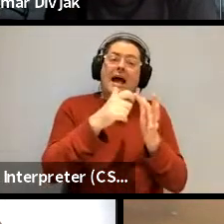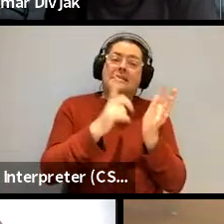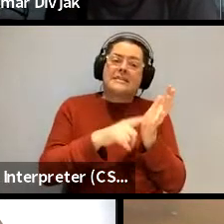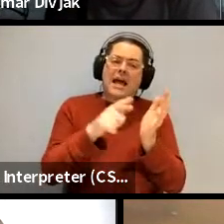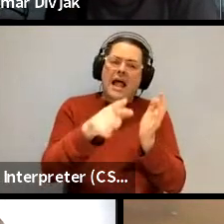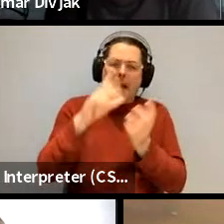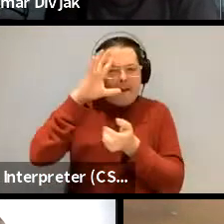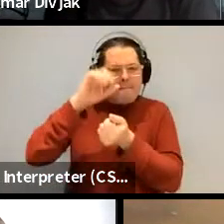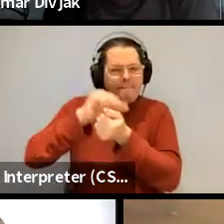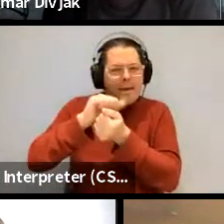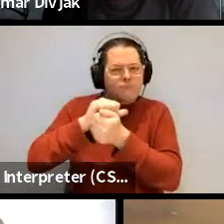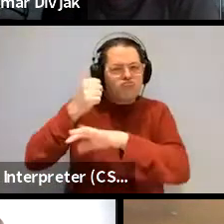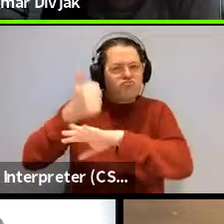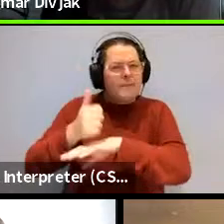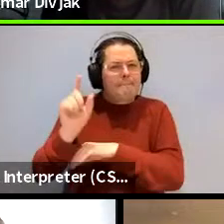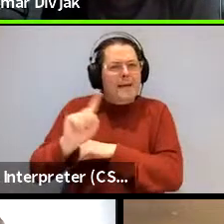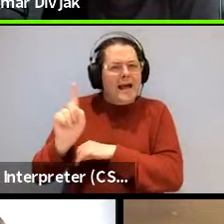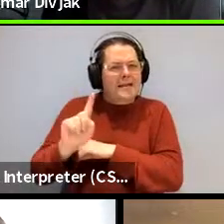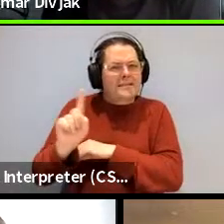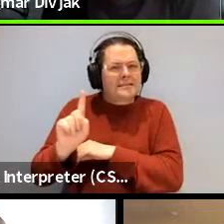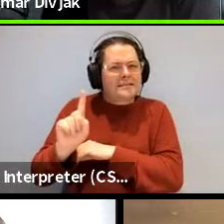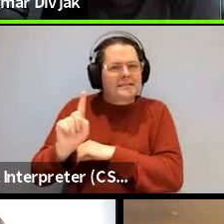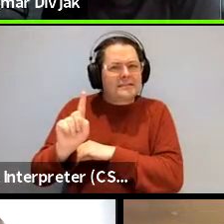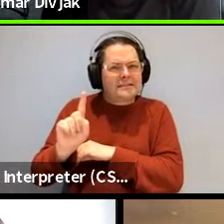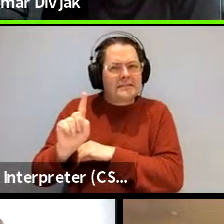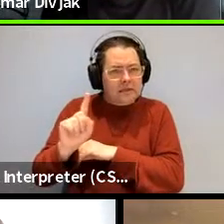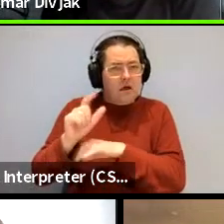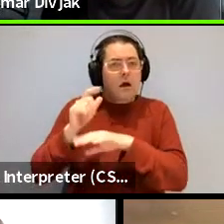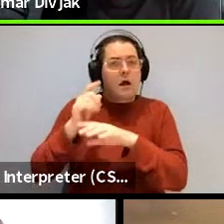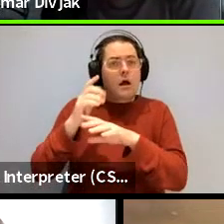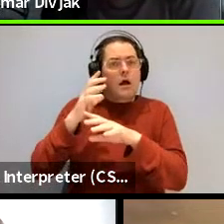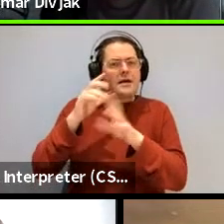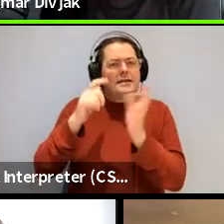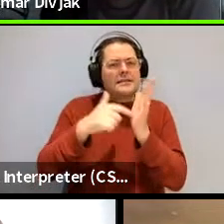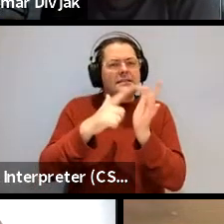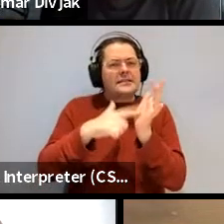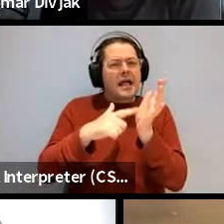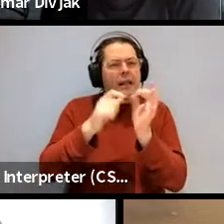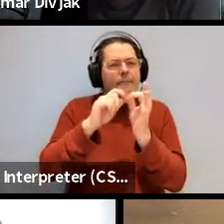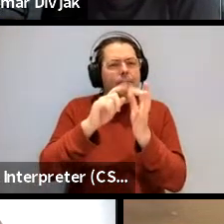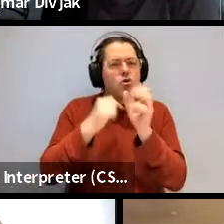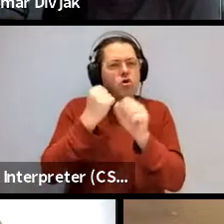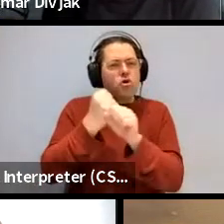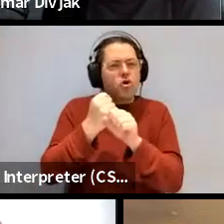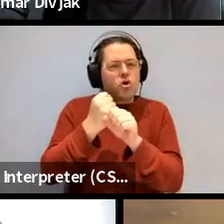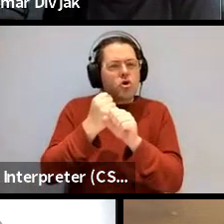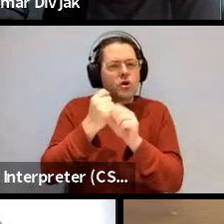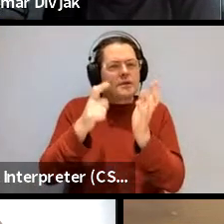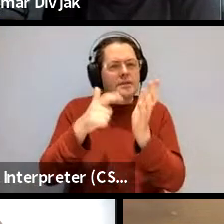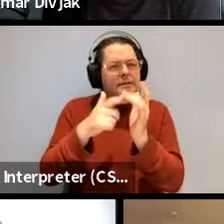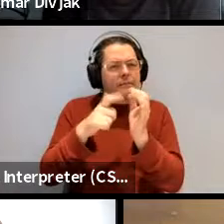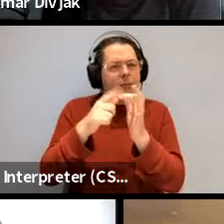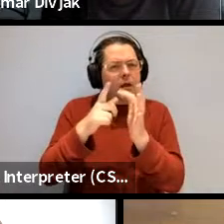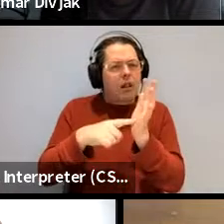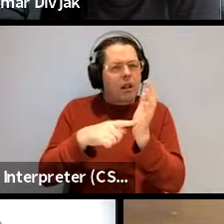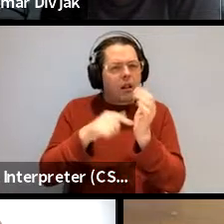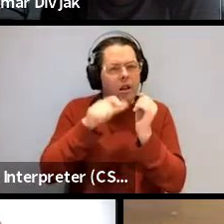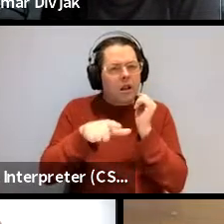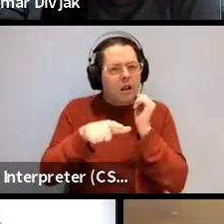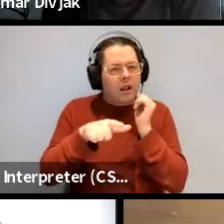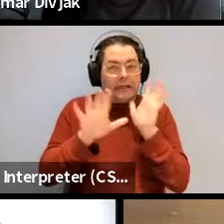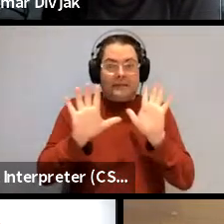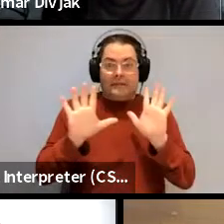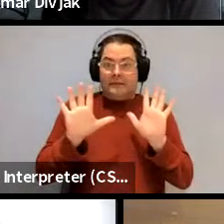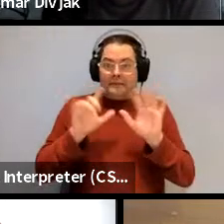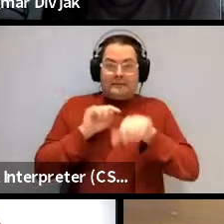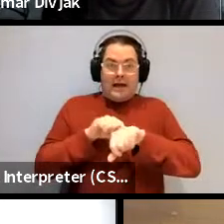memory-based model the memory-based learner the tilburg timble for example example okay hey i'm sorry i think